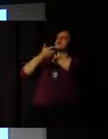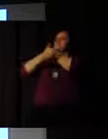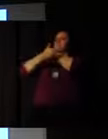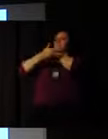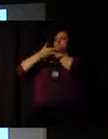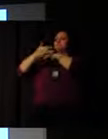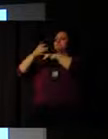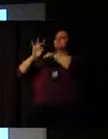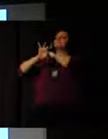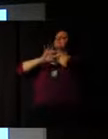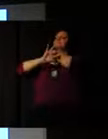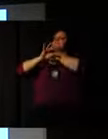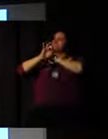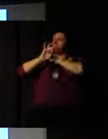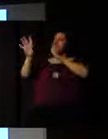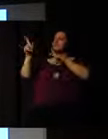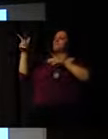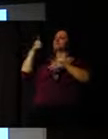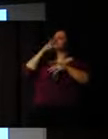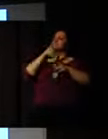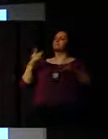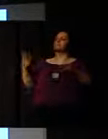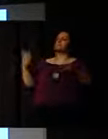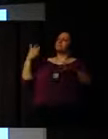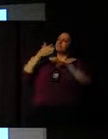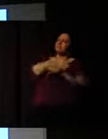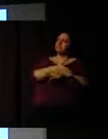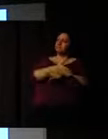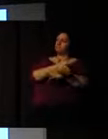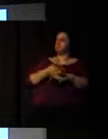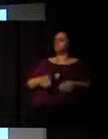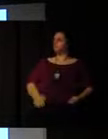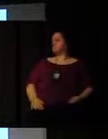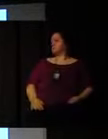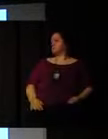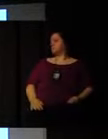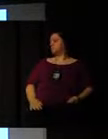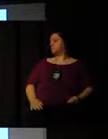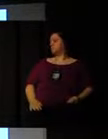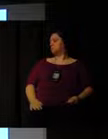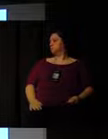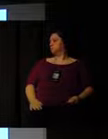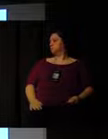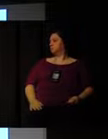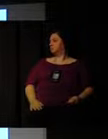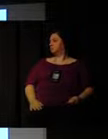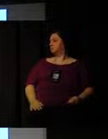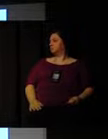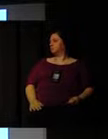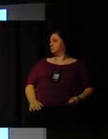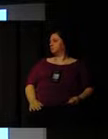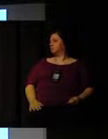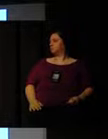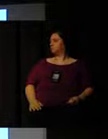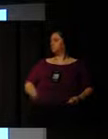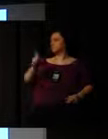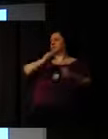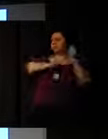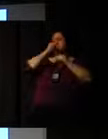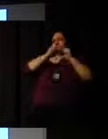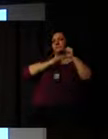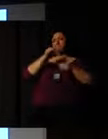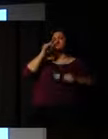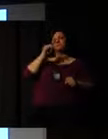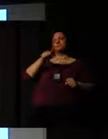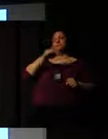come in to see, and for them kind of to take ownership and buy into the vision of your organization. And that could translate